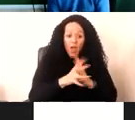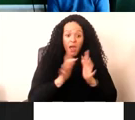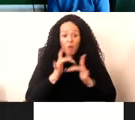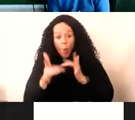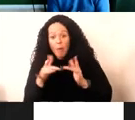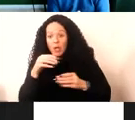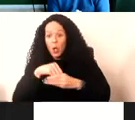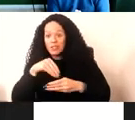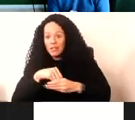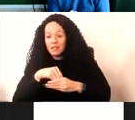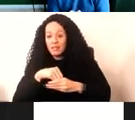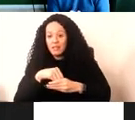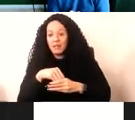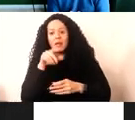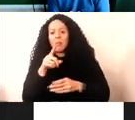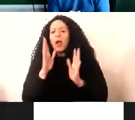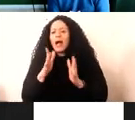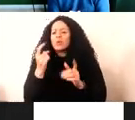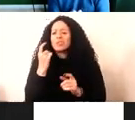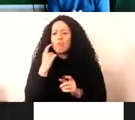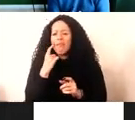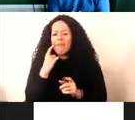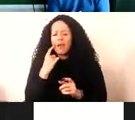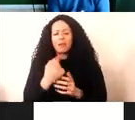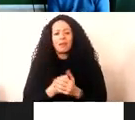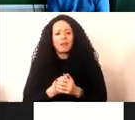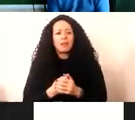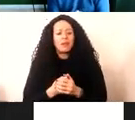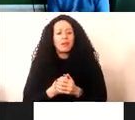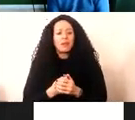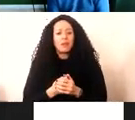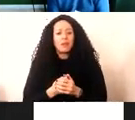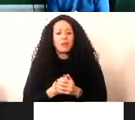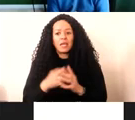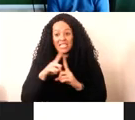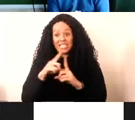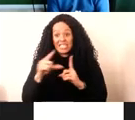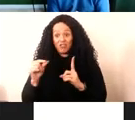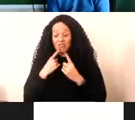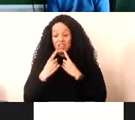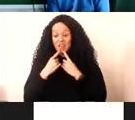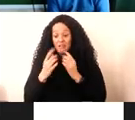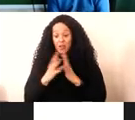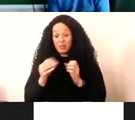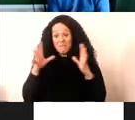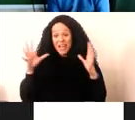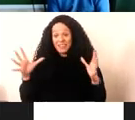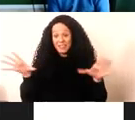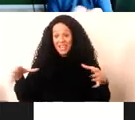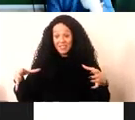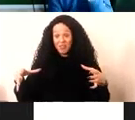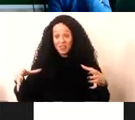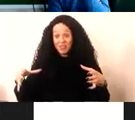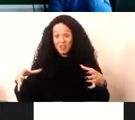we were still simplifying to quite a large extent. know, digital data, for example, is a huge category with varying